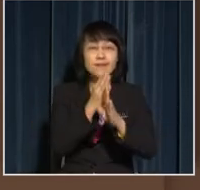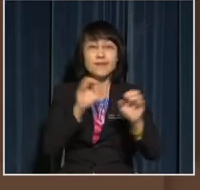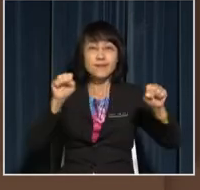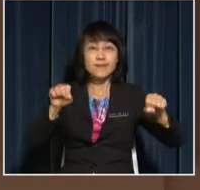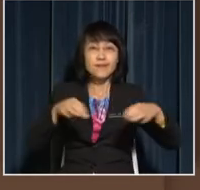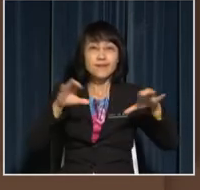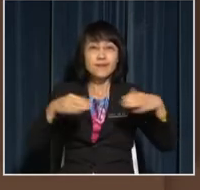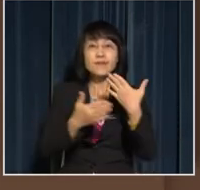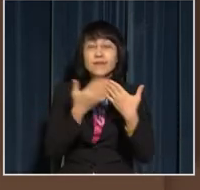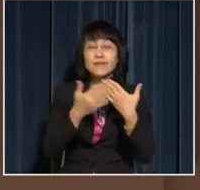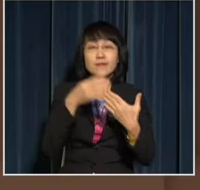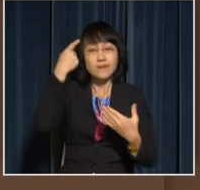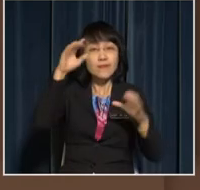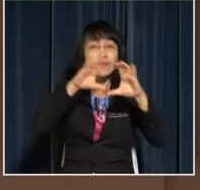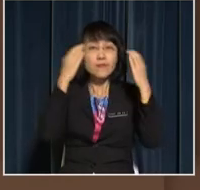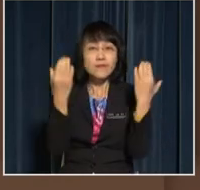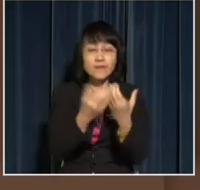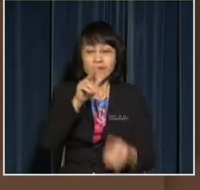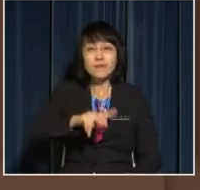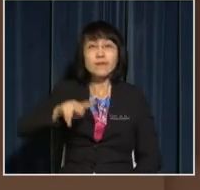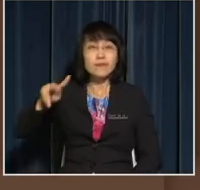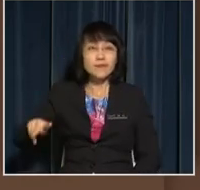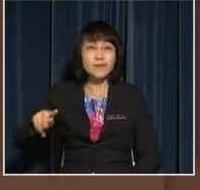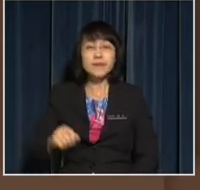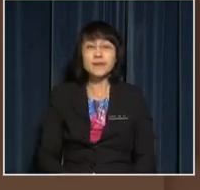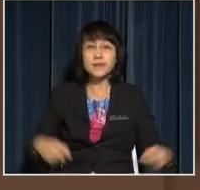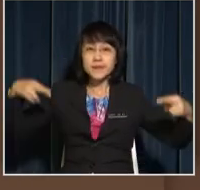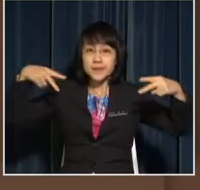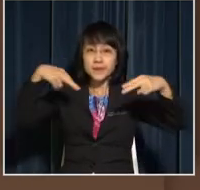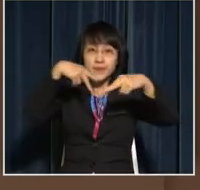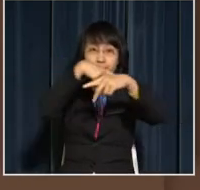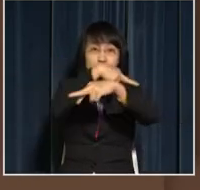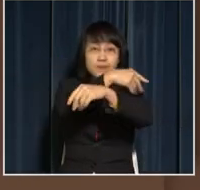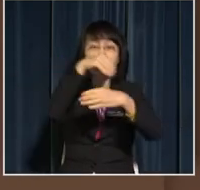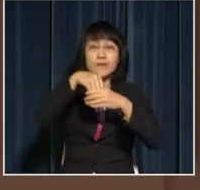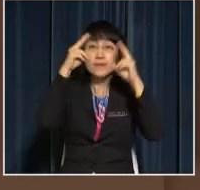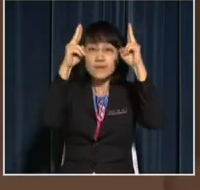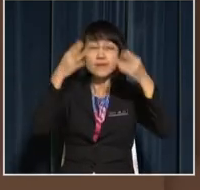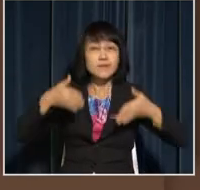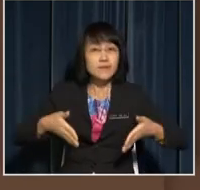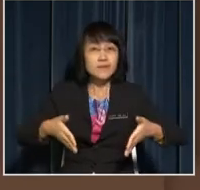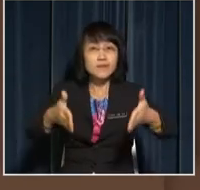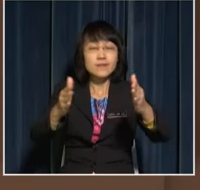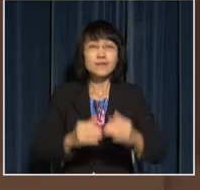it easier for classes of pupils to pass one another in the hallway